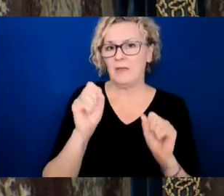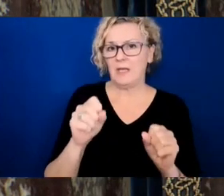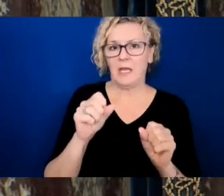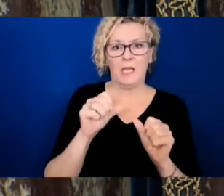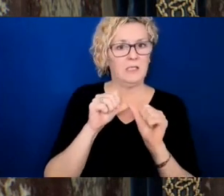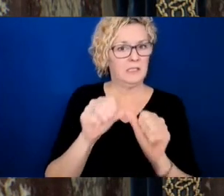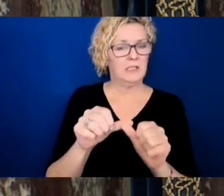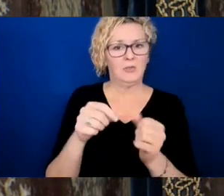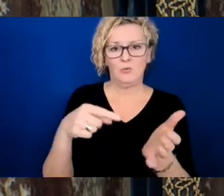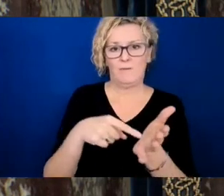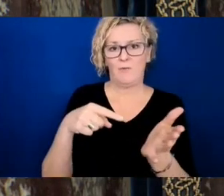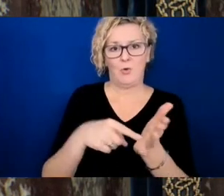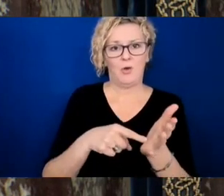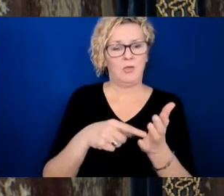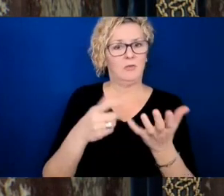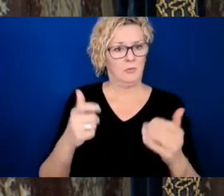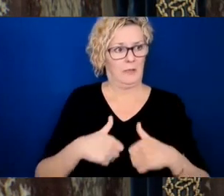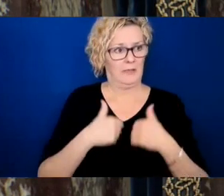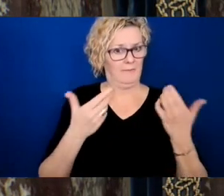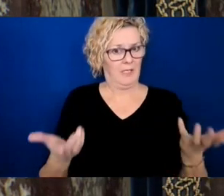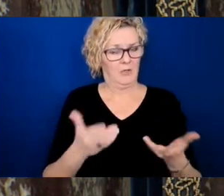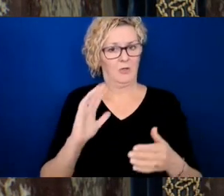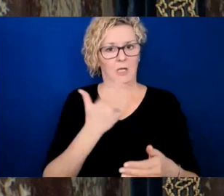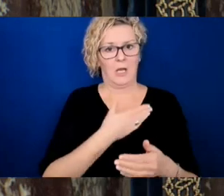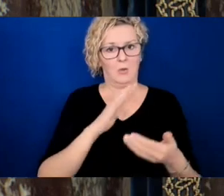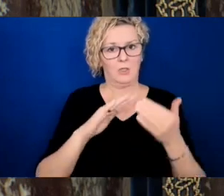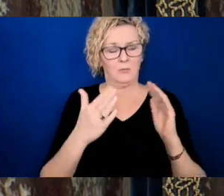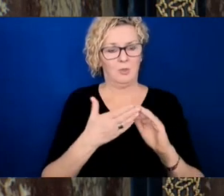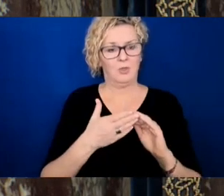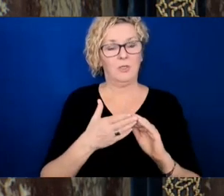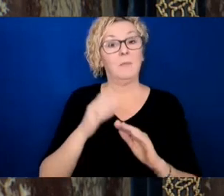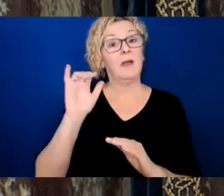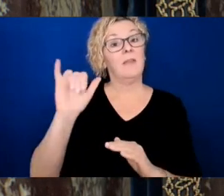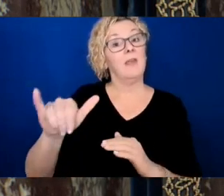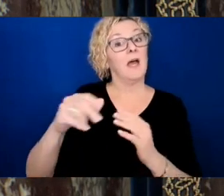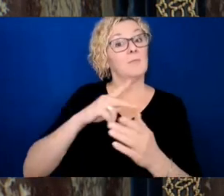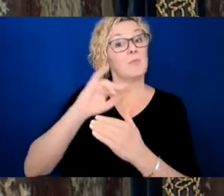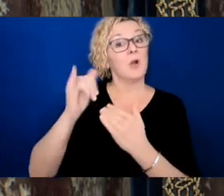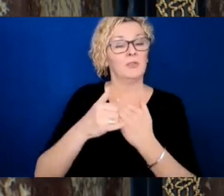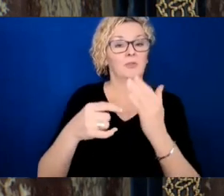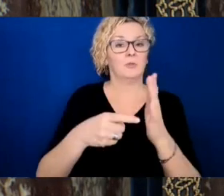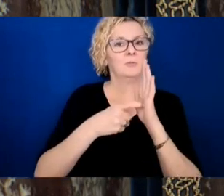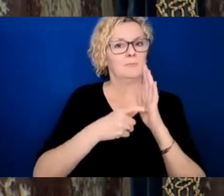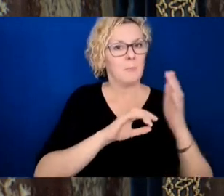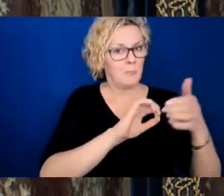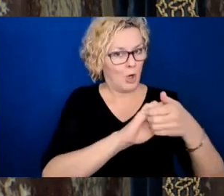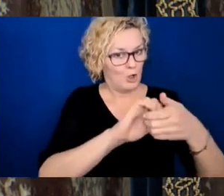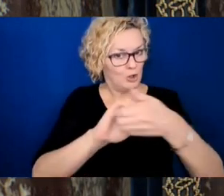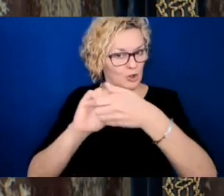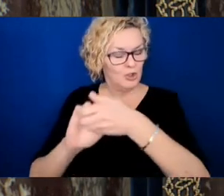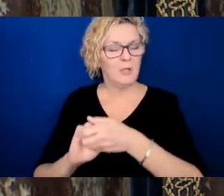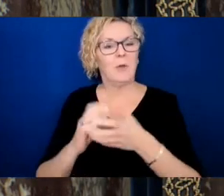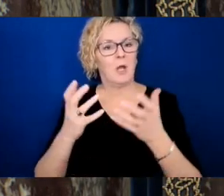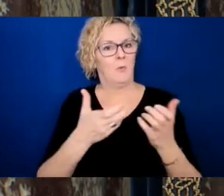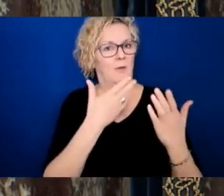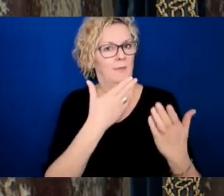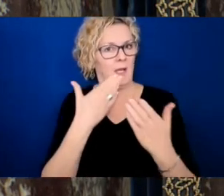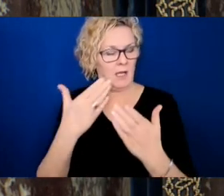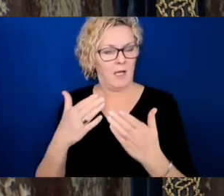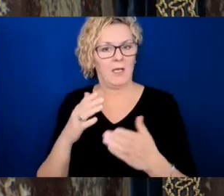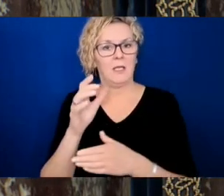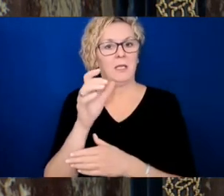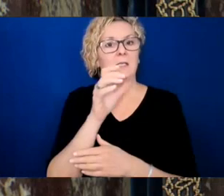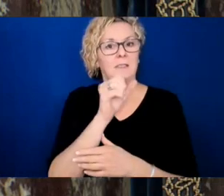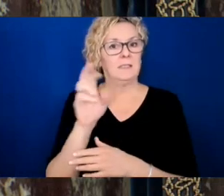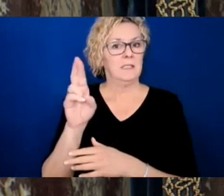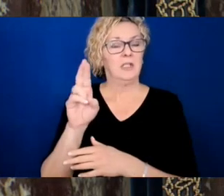A project like this needs partners, and it's important to recognize those partners. The Senior Citizens Housing of South